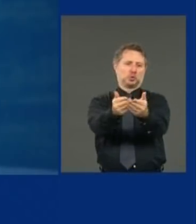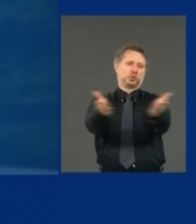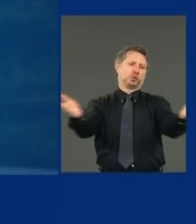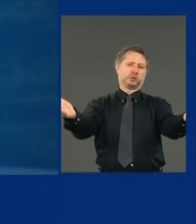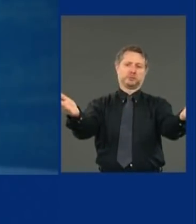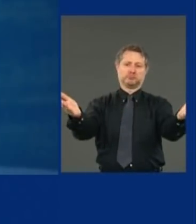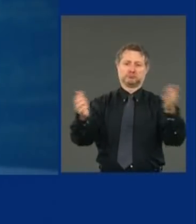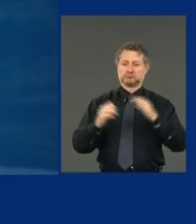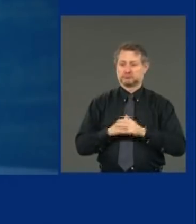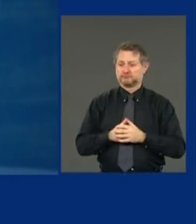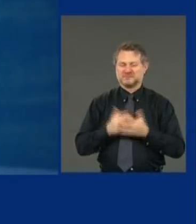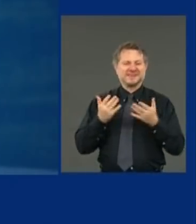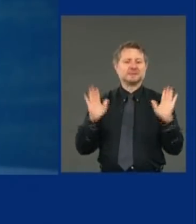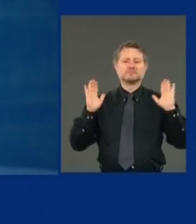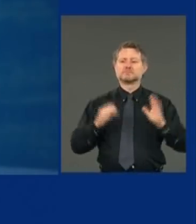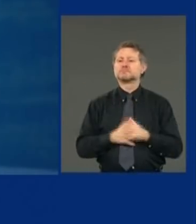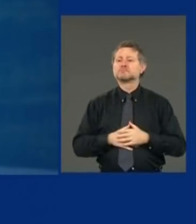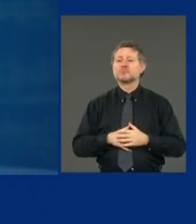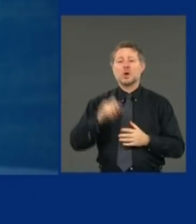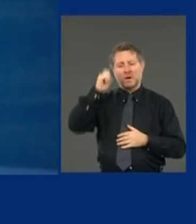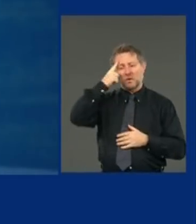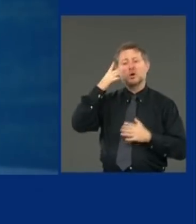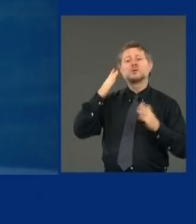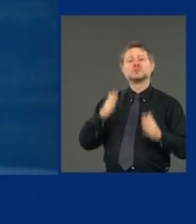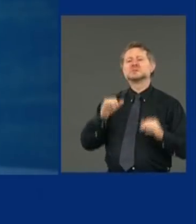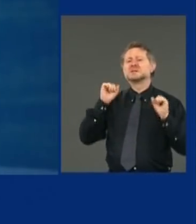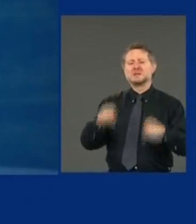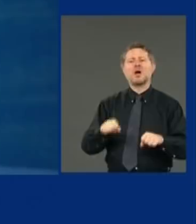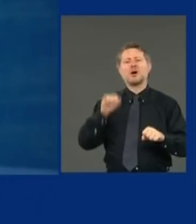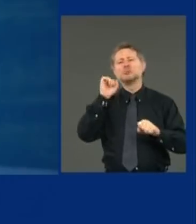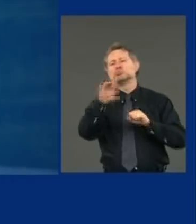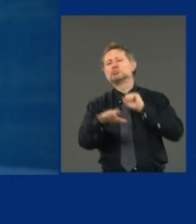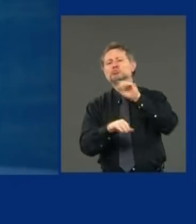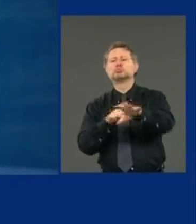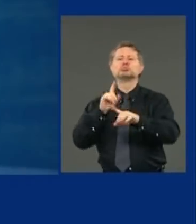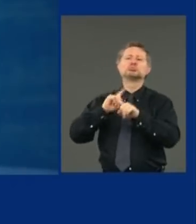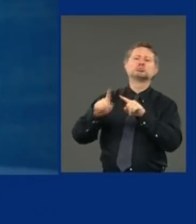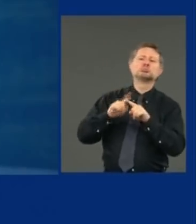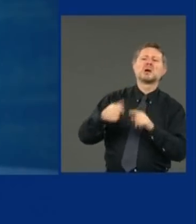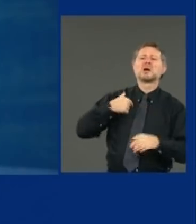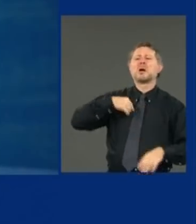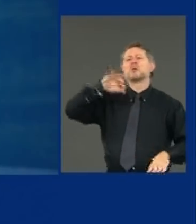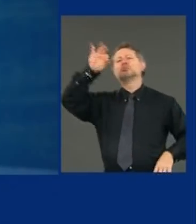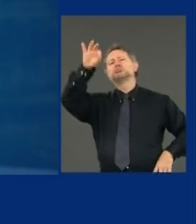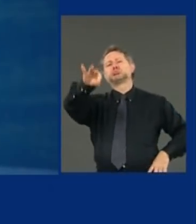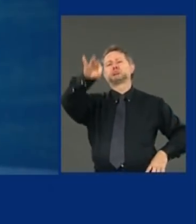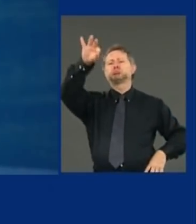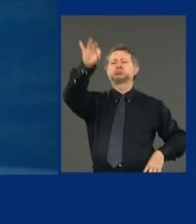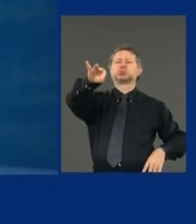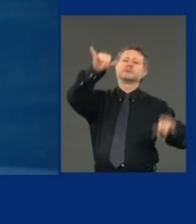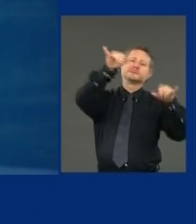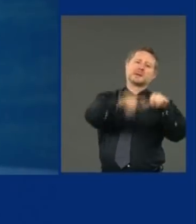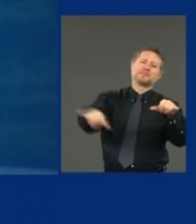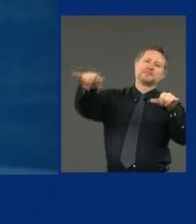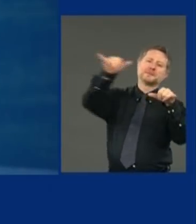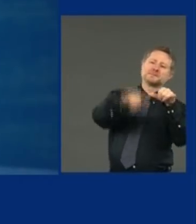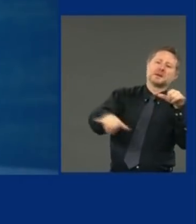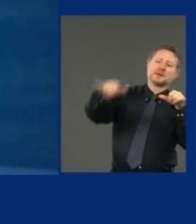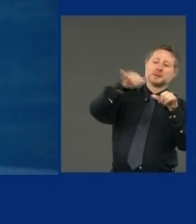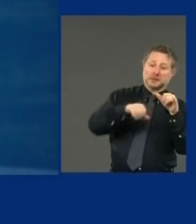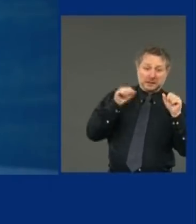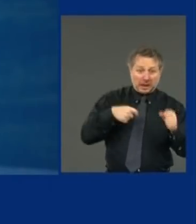Period. Government can say whatever it wants. I can sit up here and say whatever I want. I can't control it.